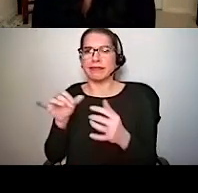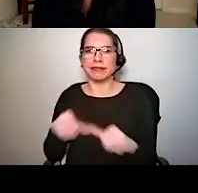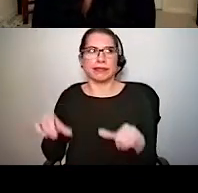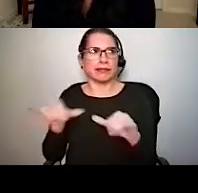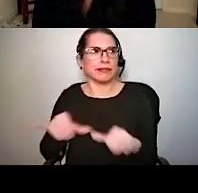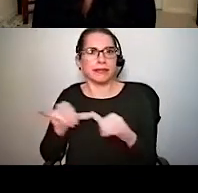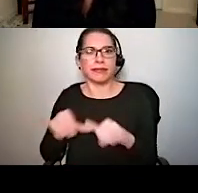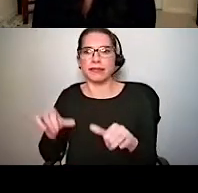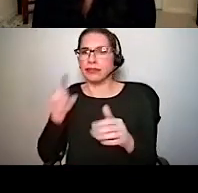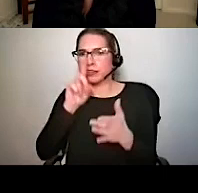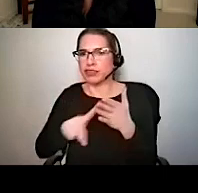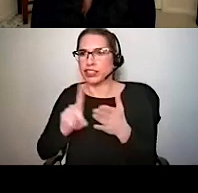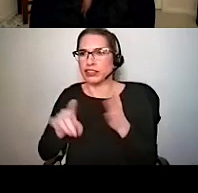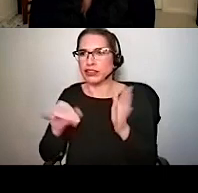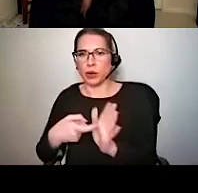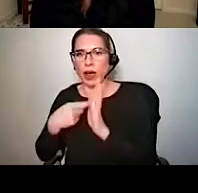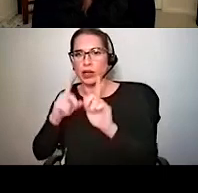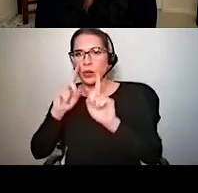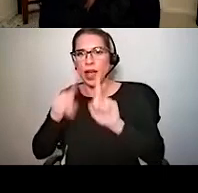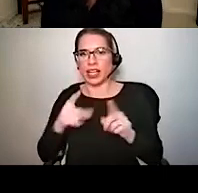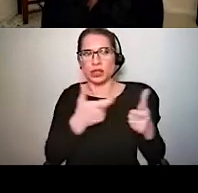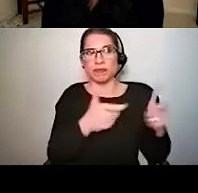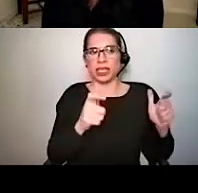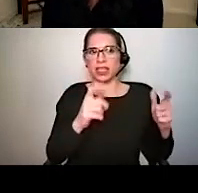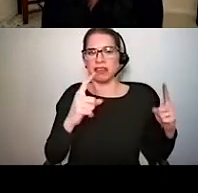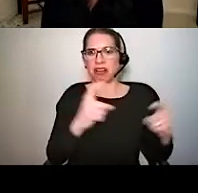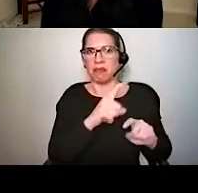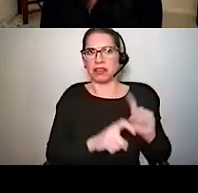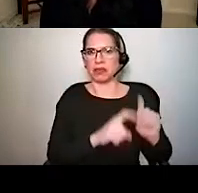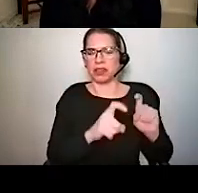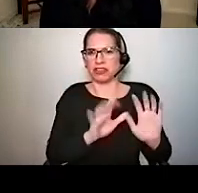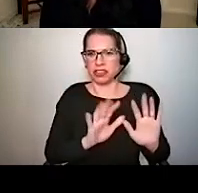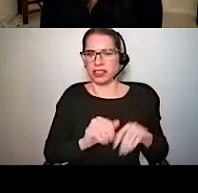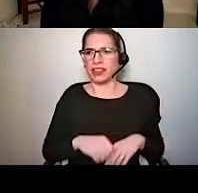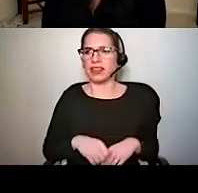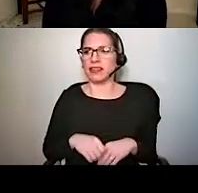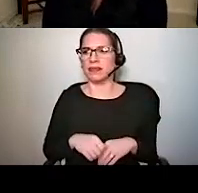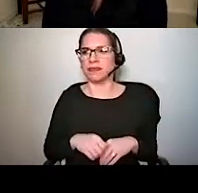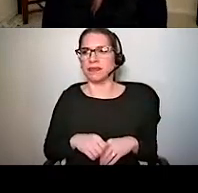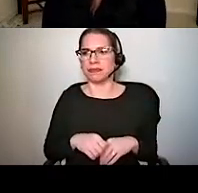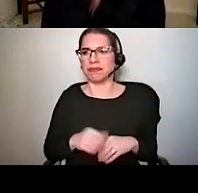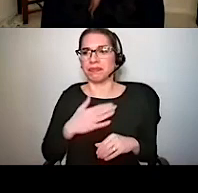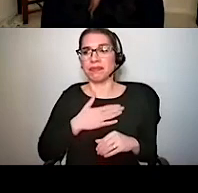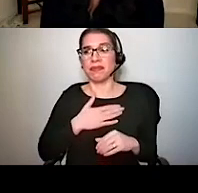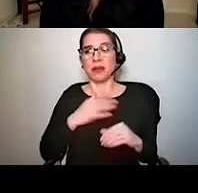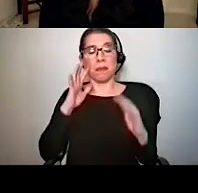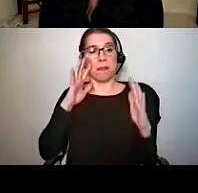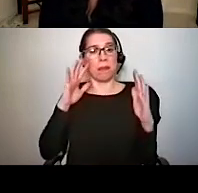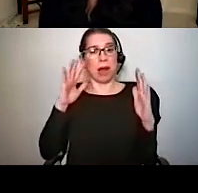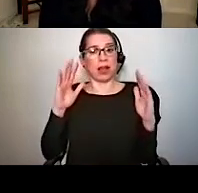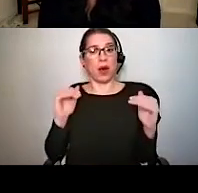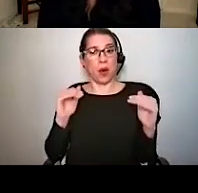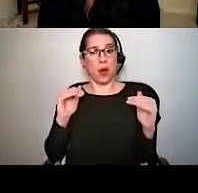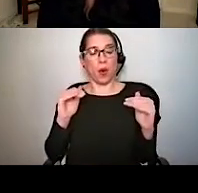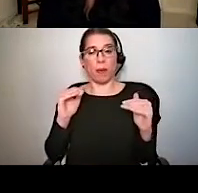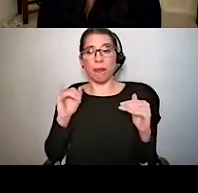required to answer these questions. So my hope for this talk today is to do the exact opposite of what Principal Skinner is doing.